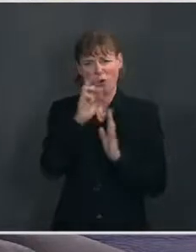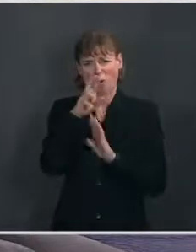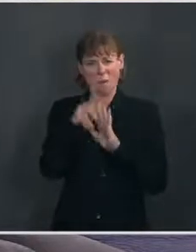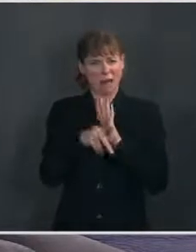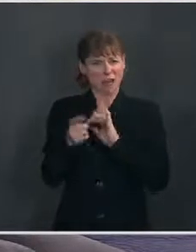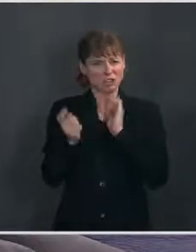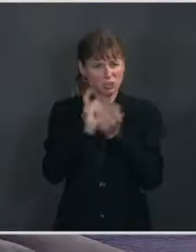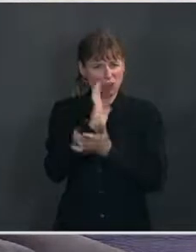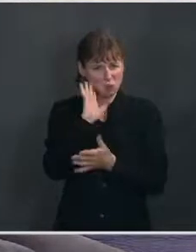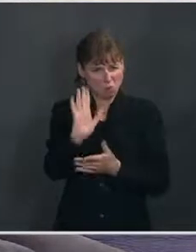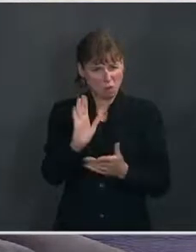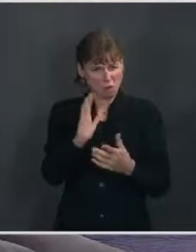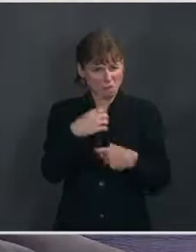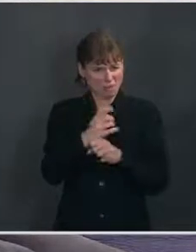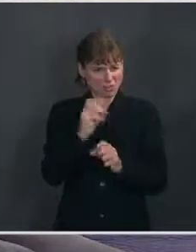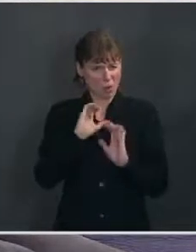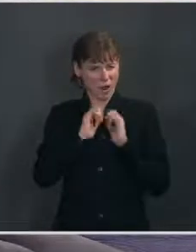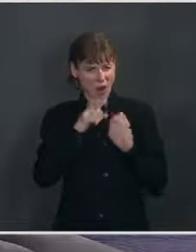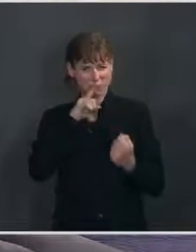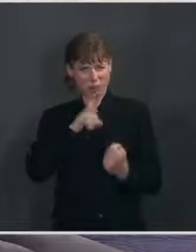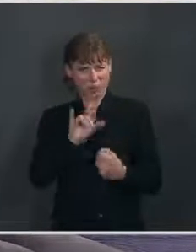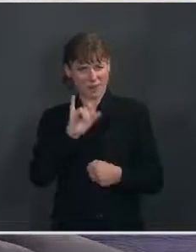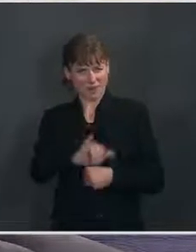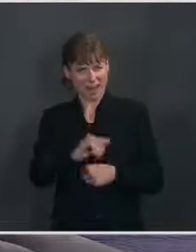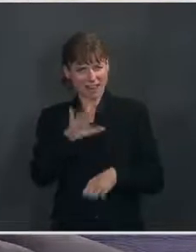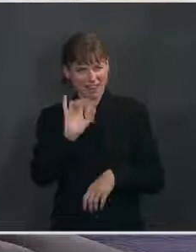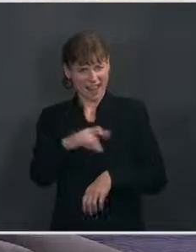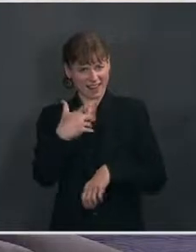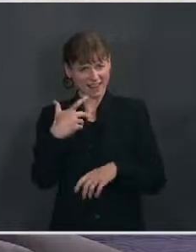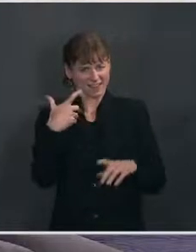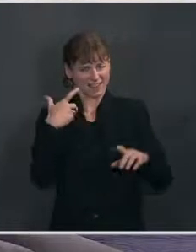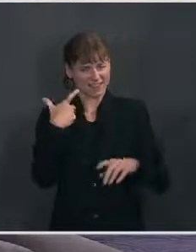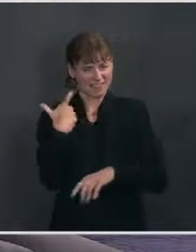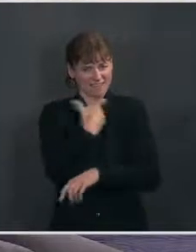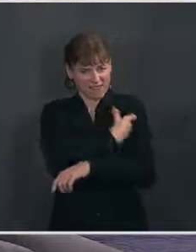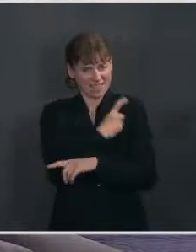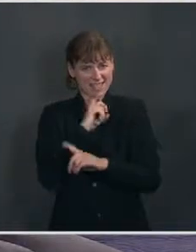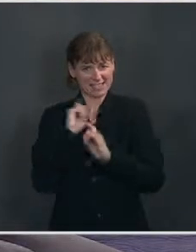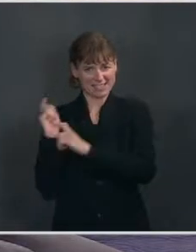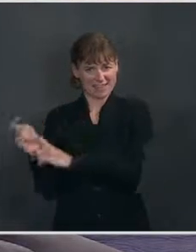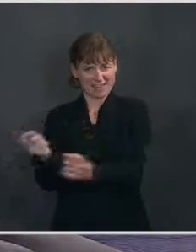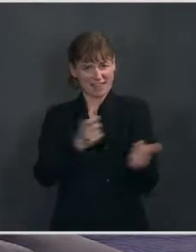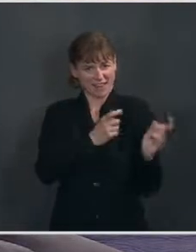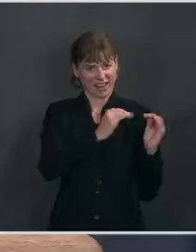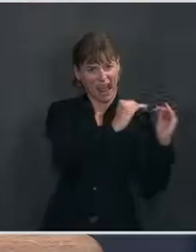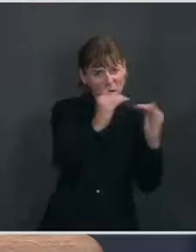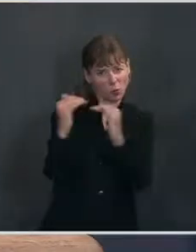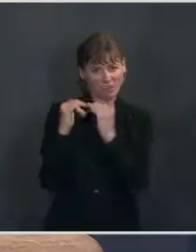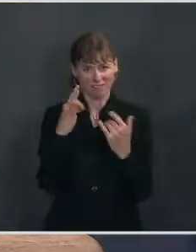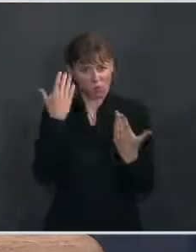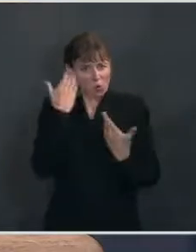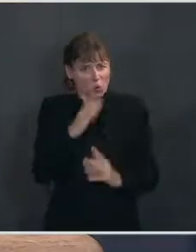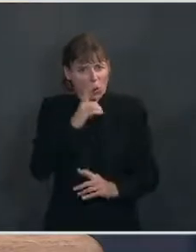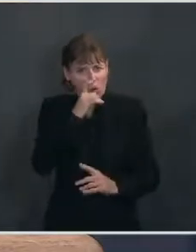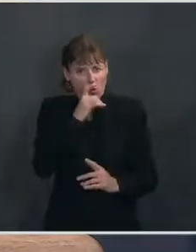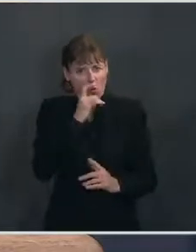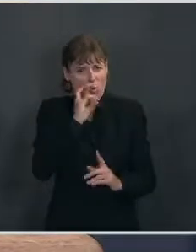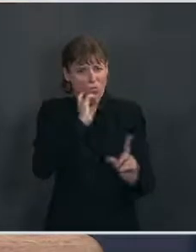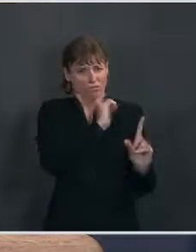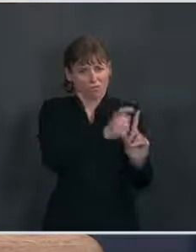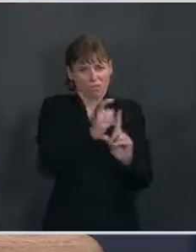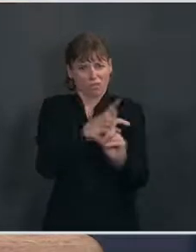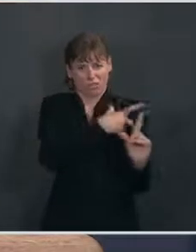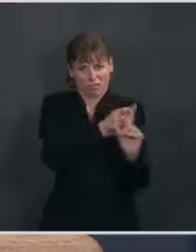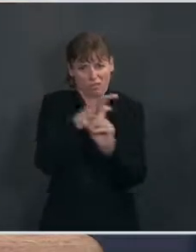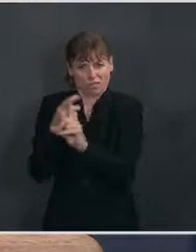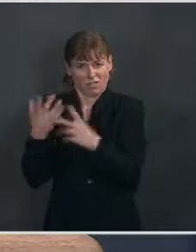how you ensure that the virus, that the vaccine is given equitably if you don't know who's getting it. Ms. Well, first,